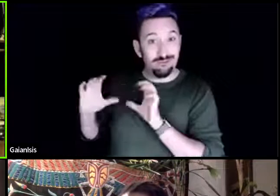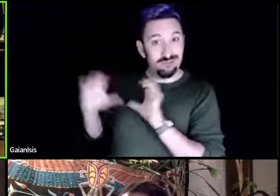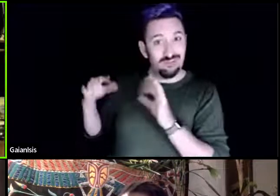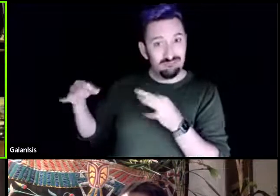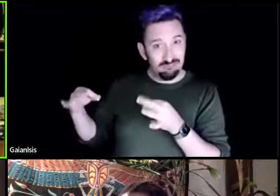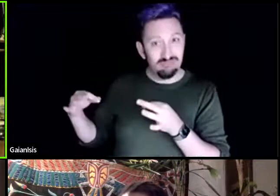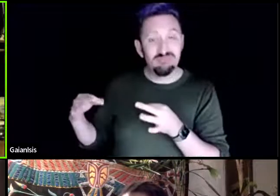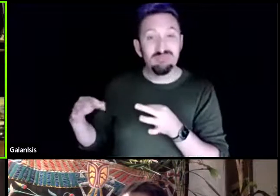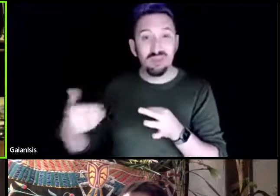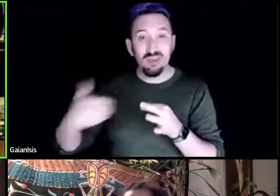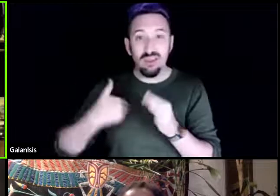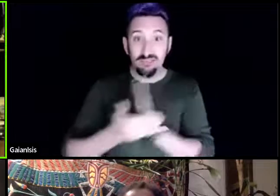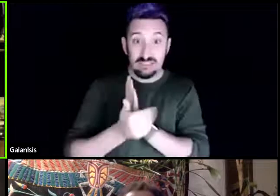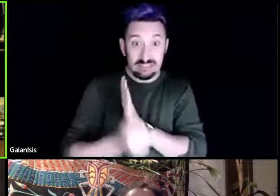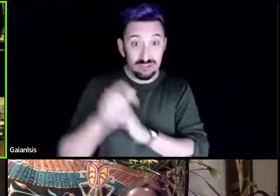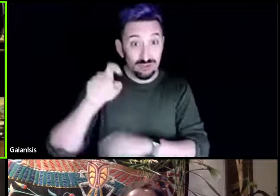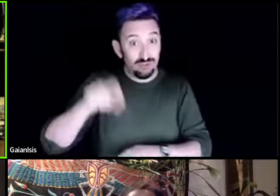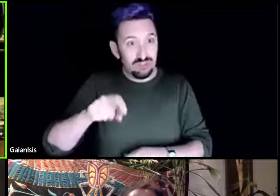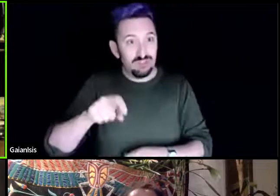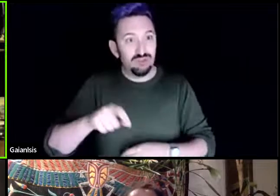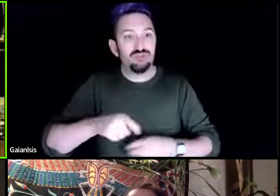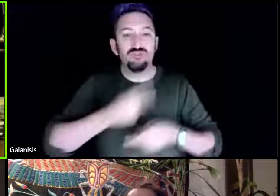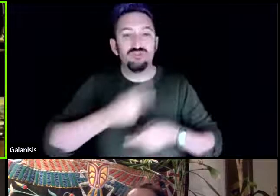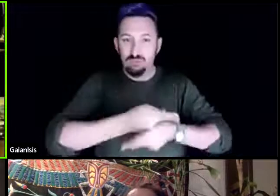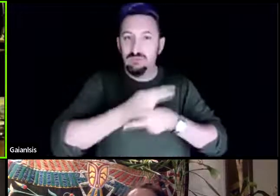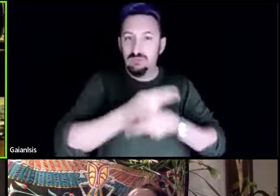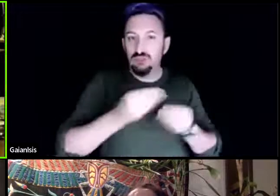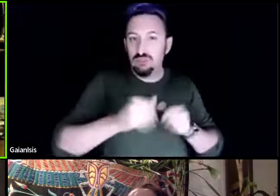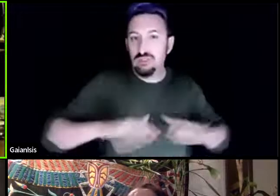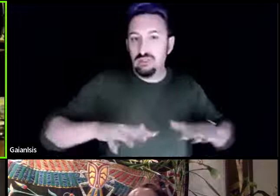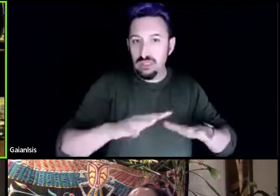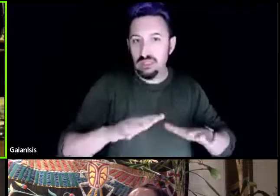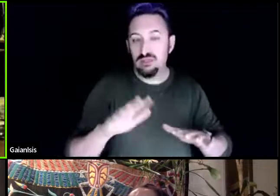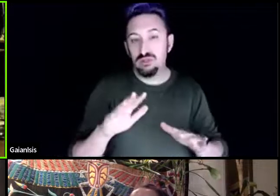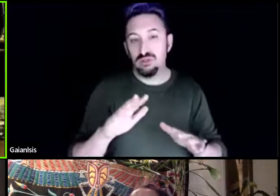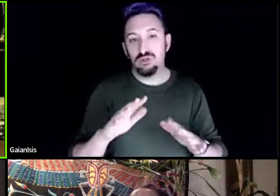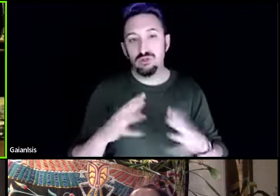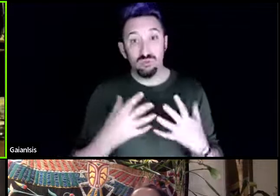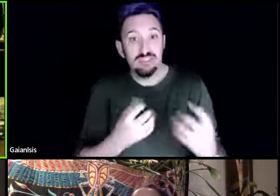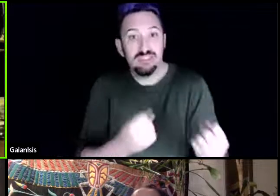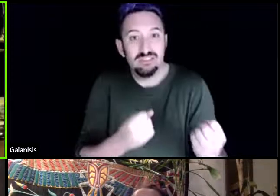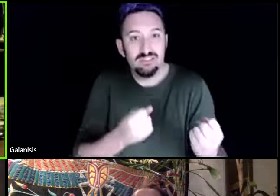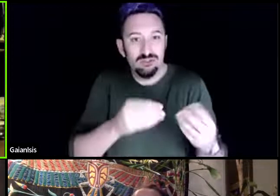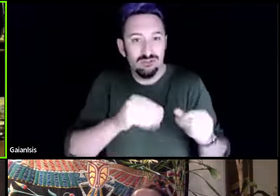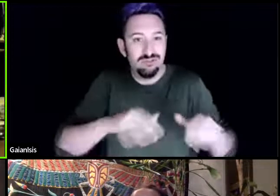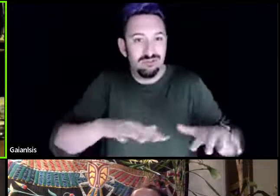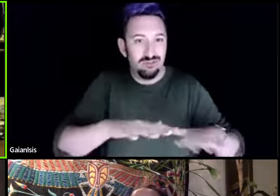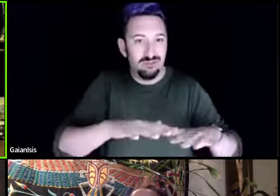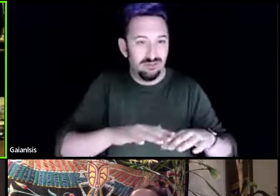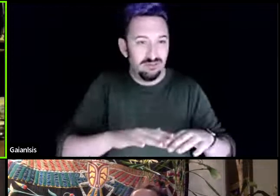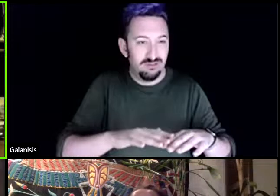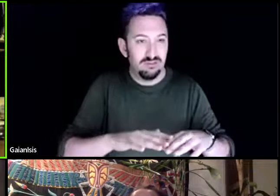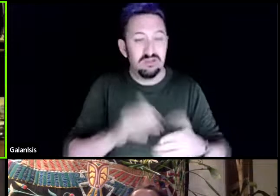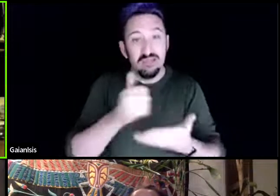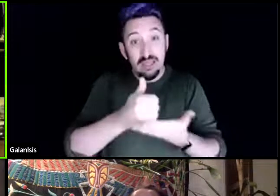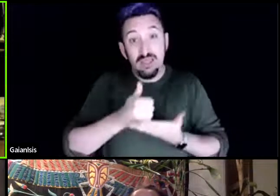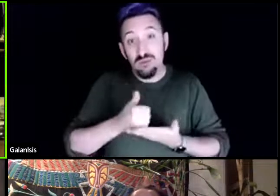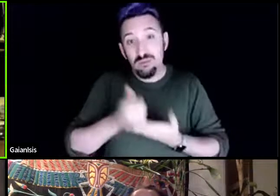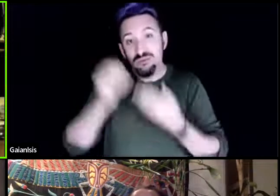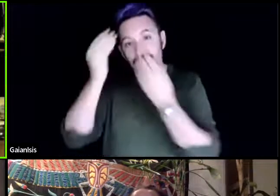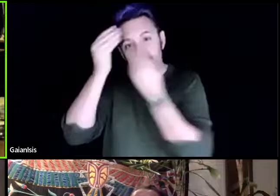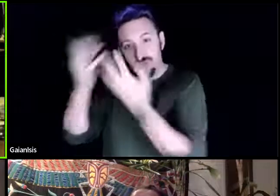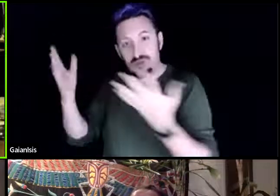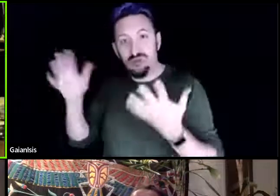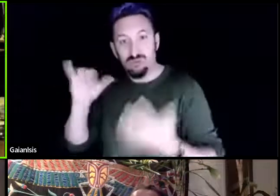a piece of land regeneratively and help us spread the word about that we